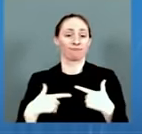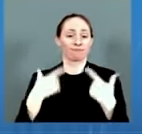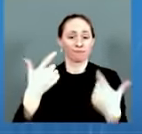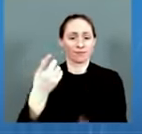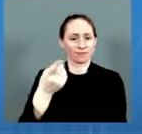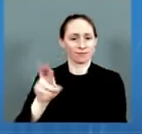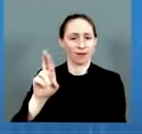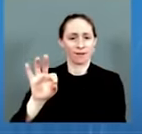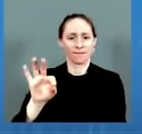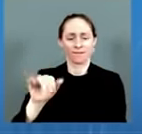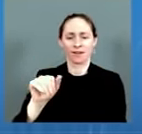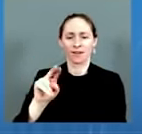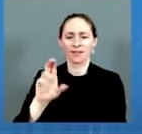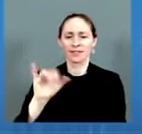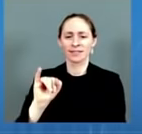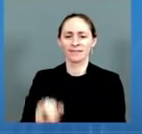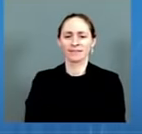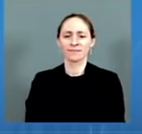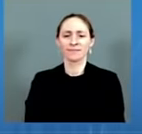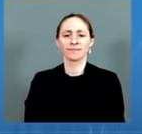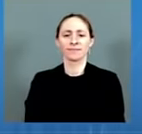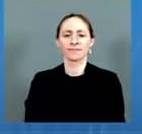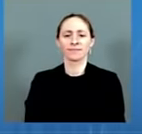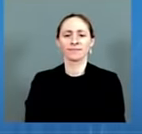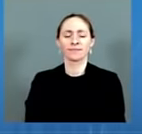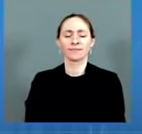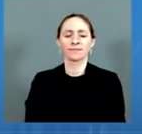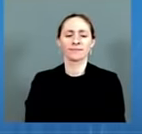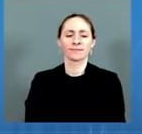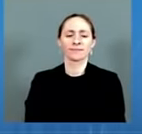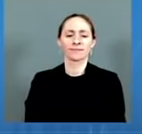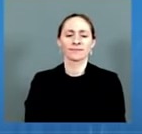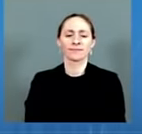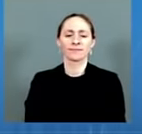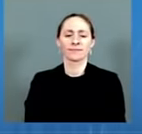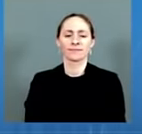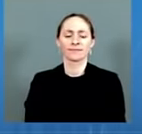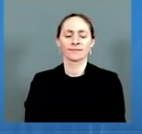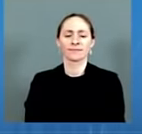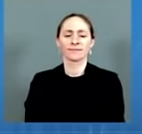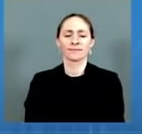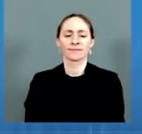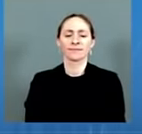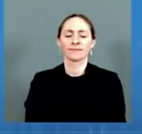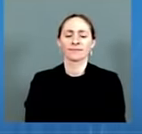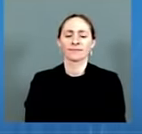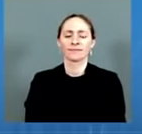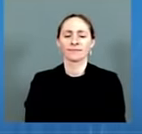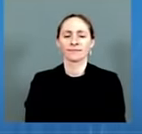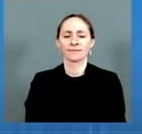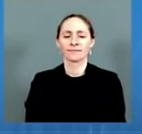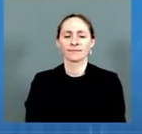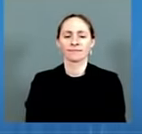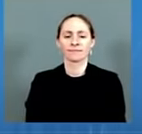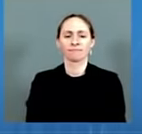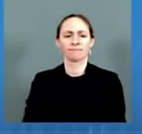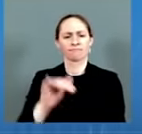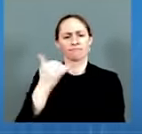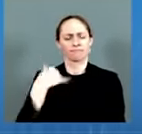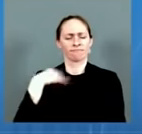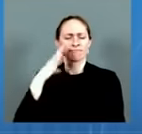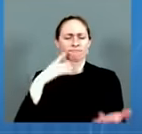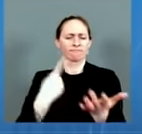minutes talking about the Omicron variant in the light of the effect of boosters. If I could have the first slide.